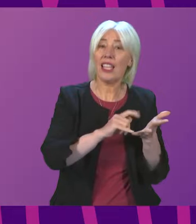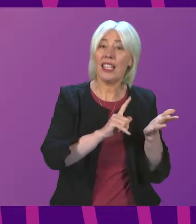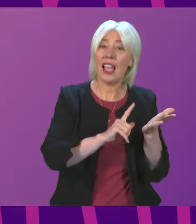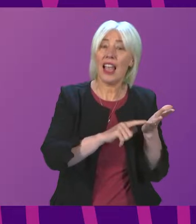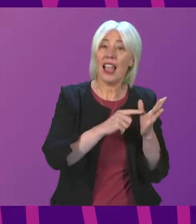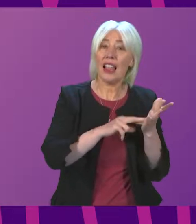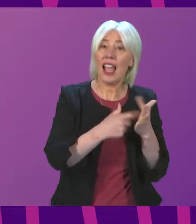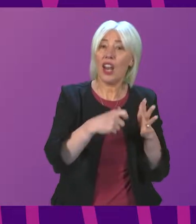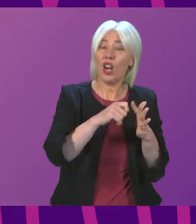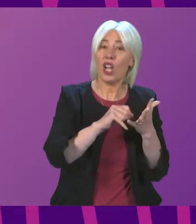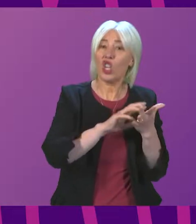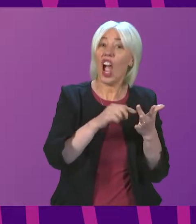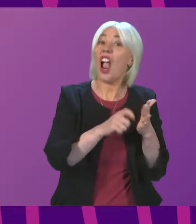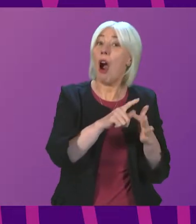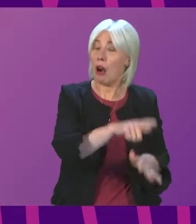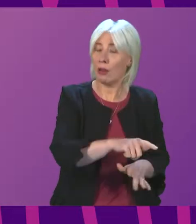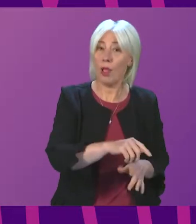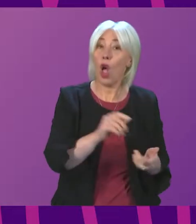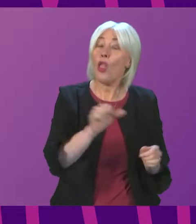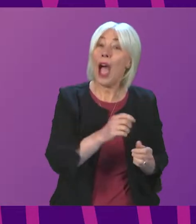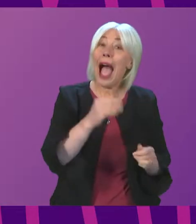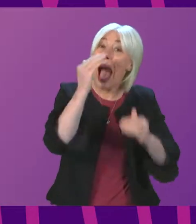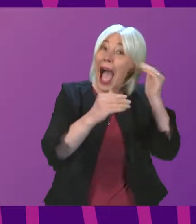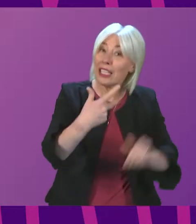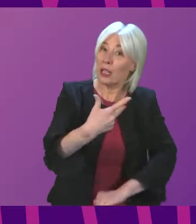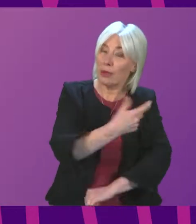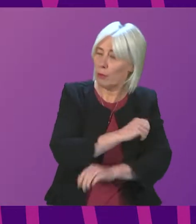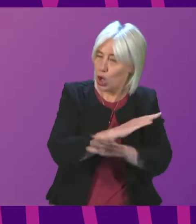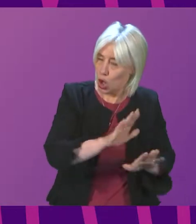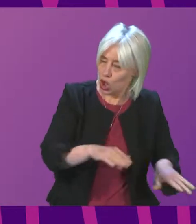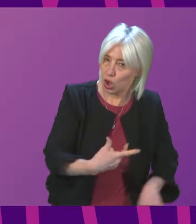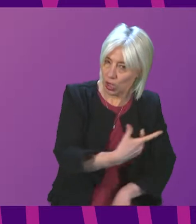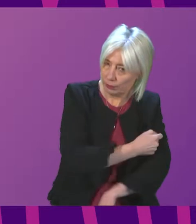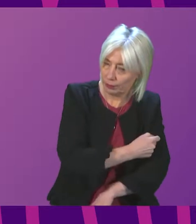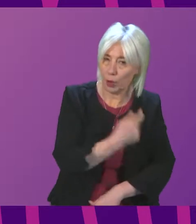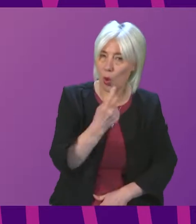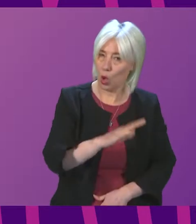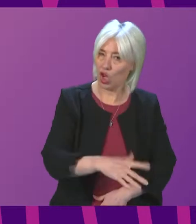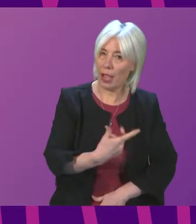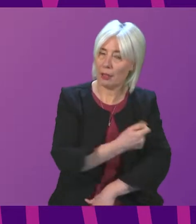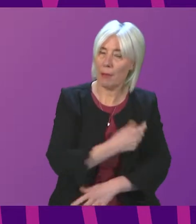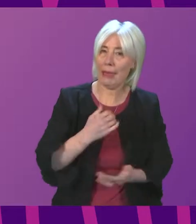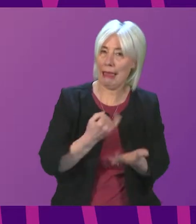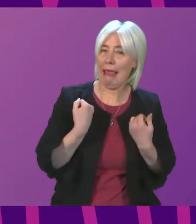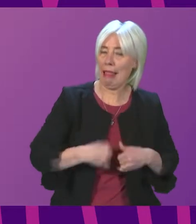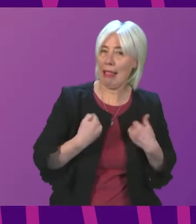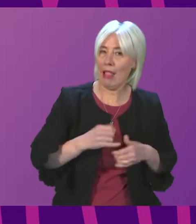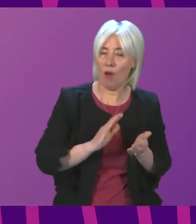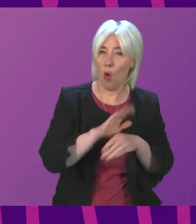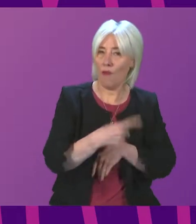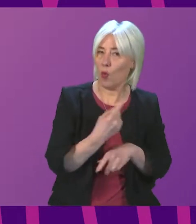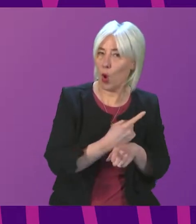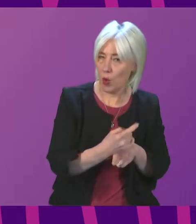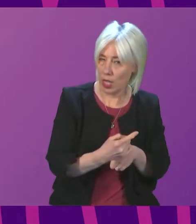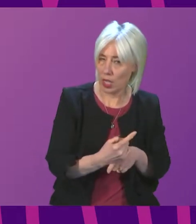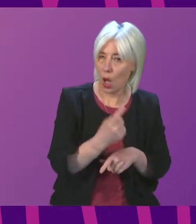designed for children. At least one of the children was very seriously ill for a whole week as a result. I have also since been contacted